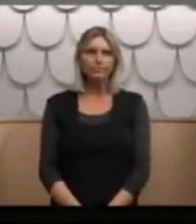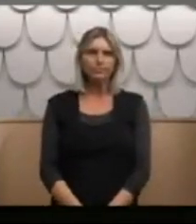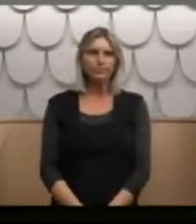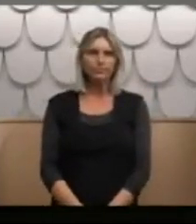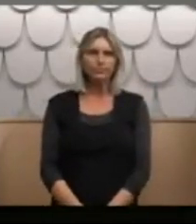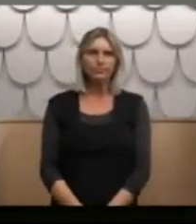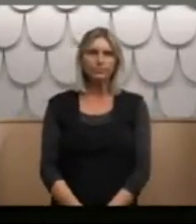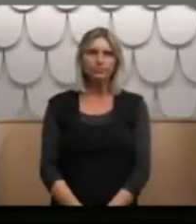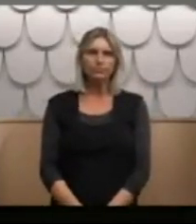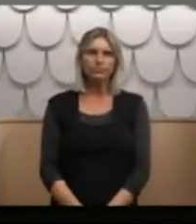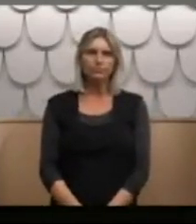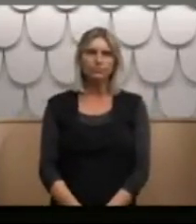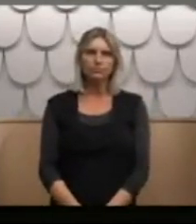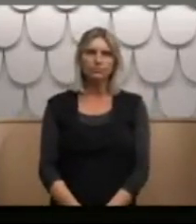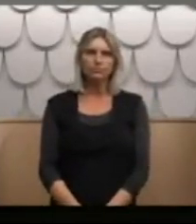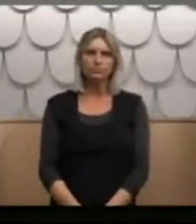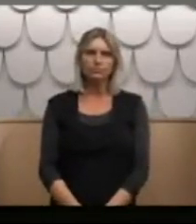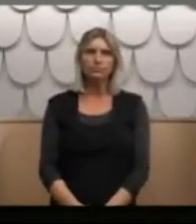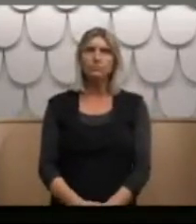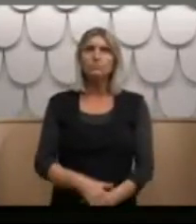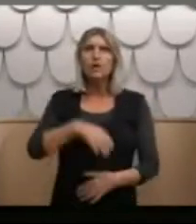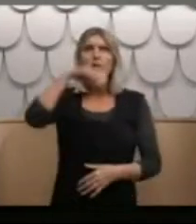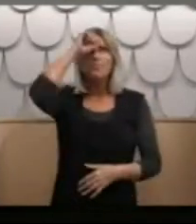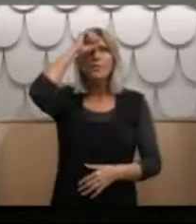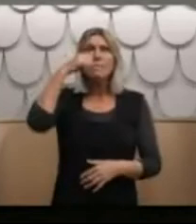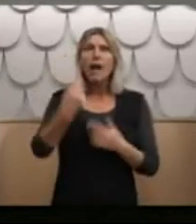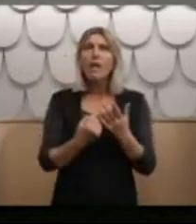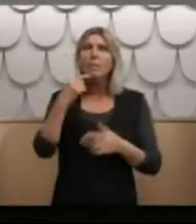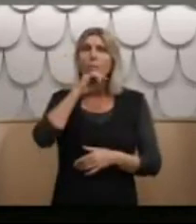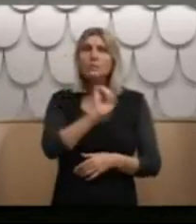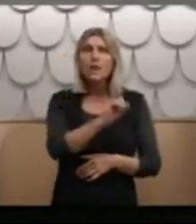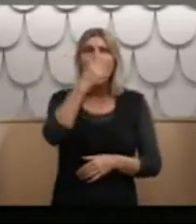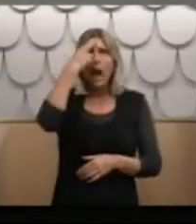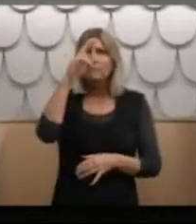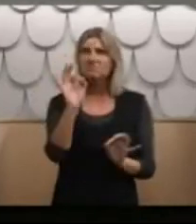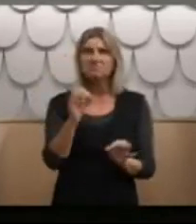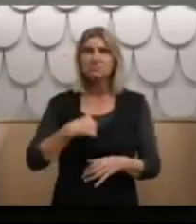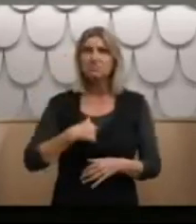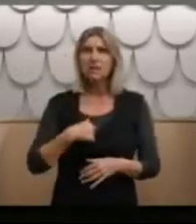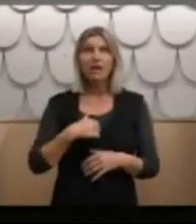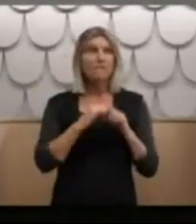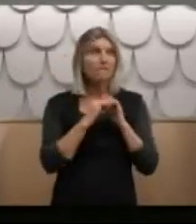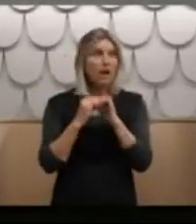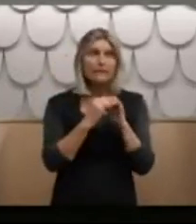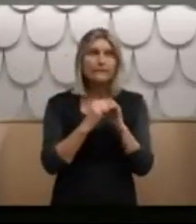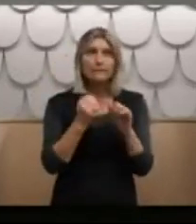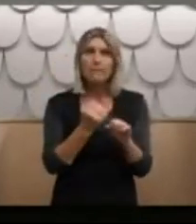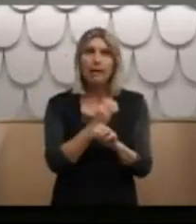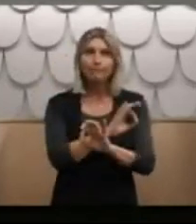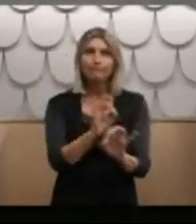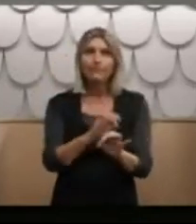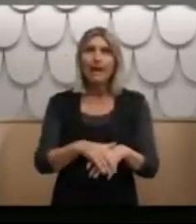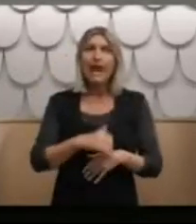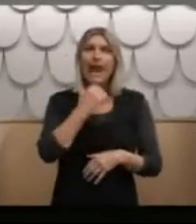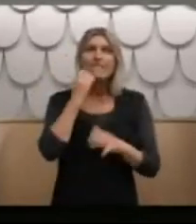I don't remember the names of any other boys. I didn't make any friends. I was in such a state of terror and misery